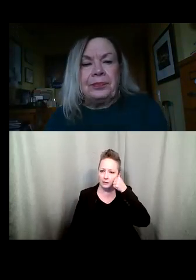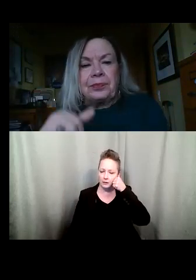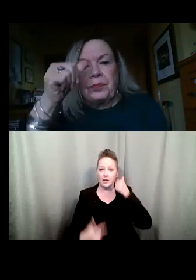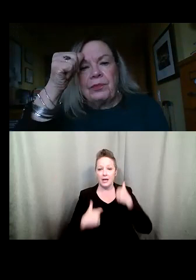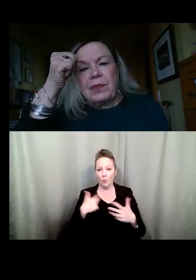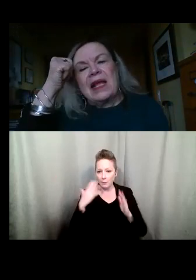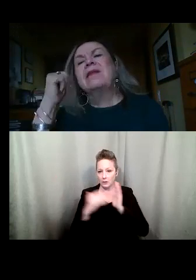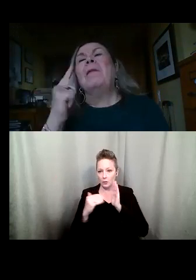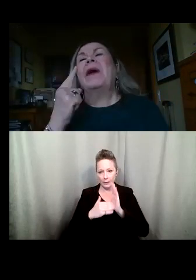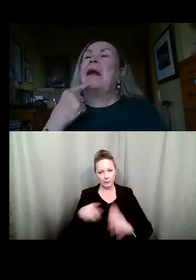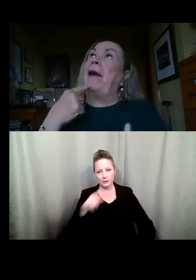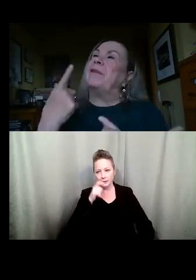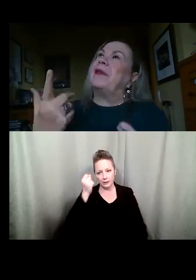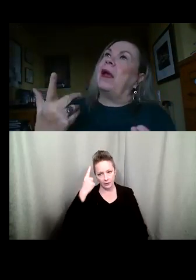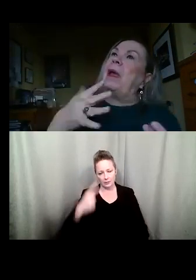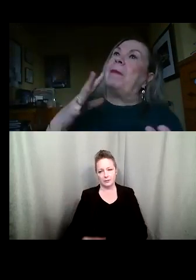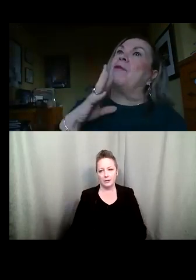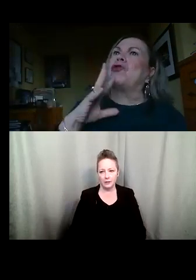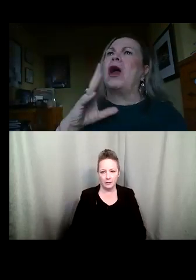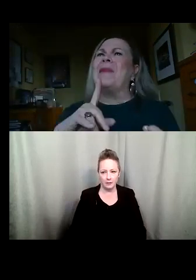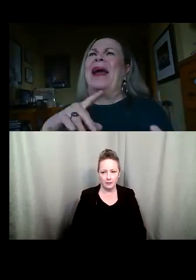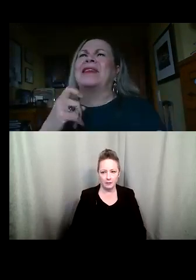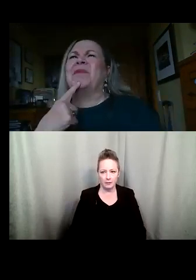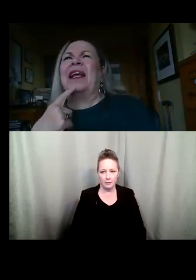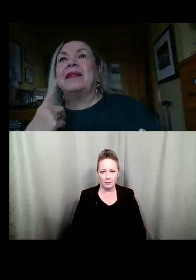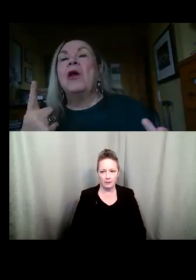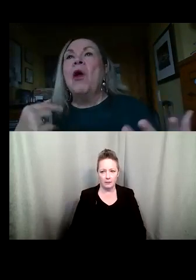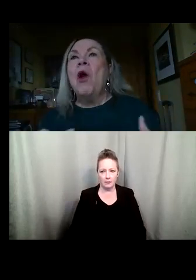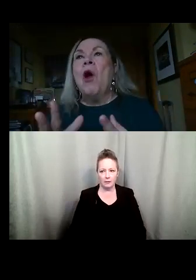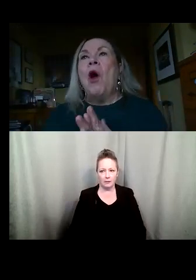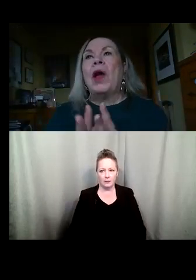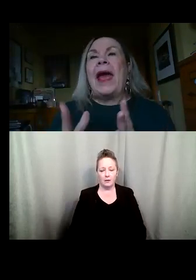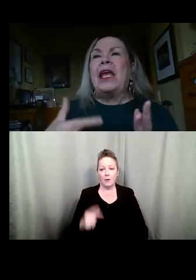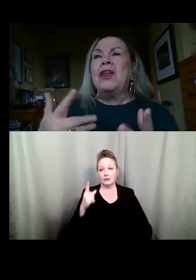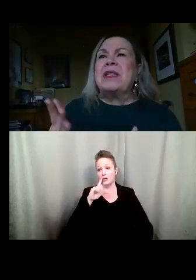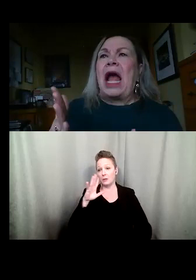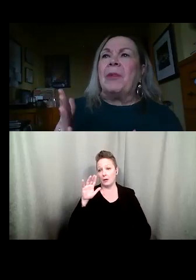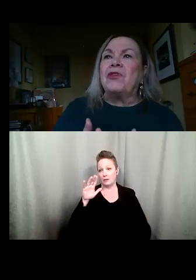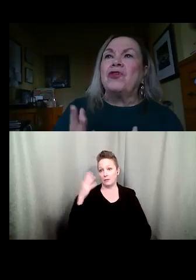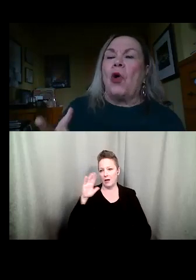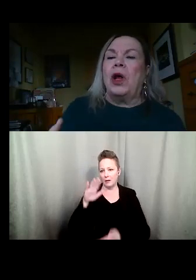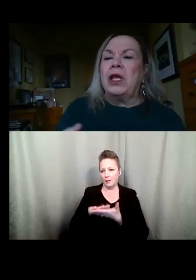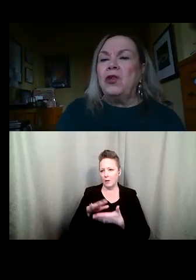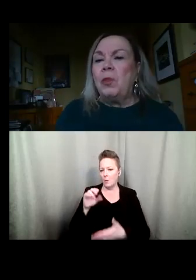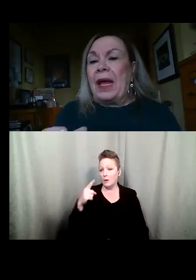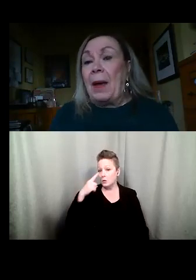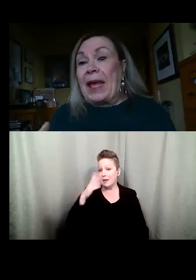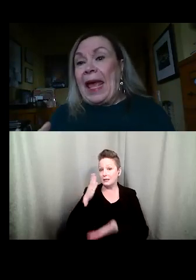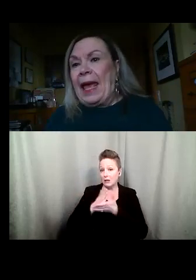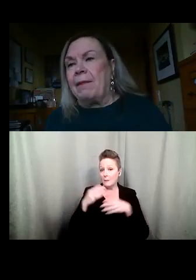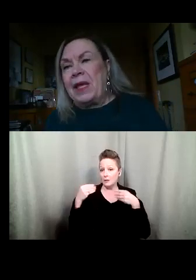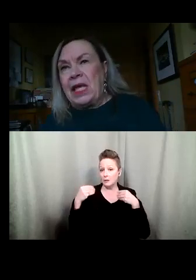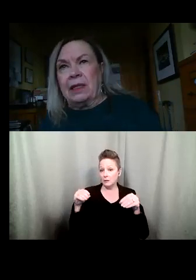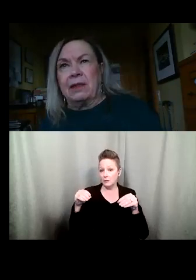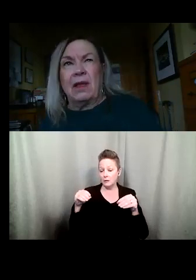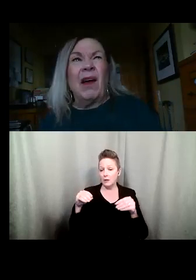somebody i'm saying maybe i'm talking to ex-husband and i say okay can you start at the store and can you pick up